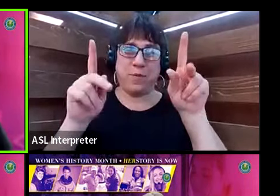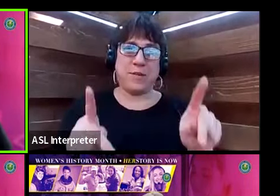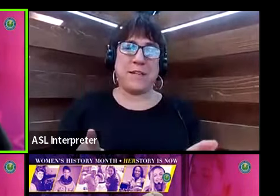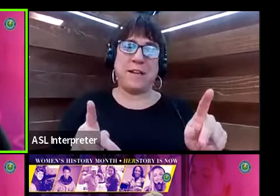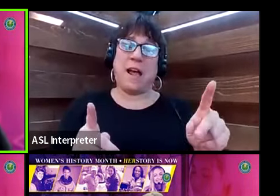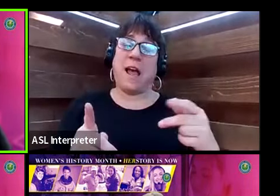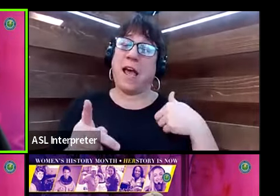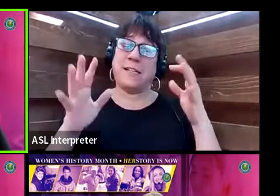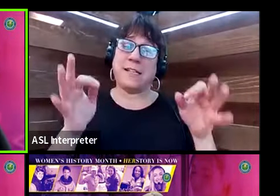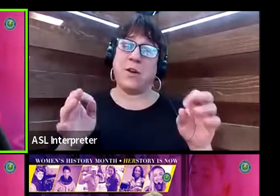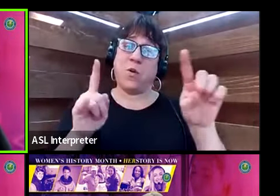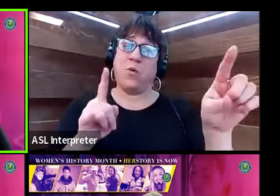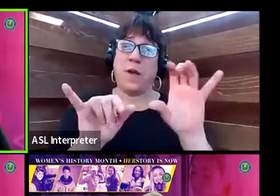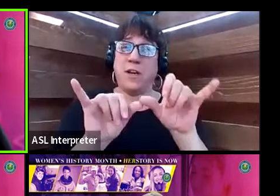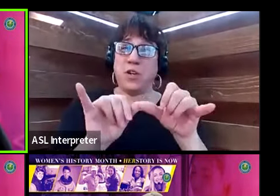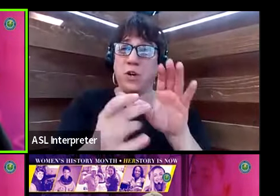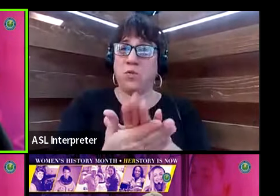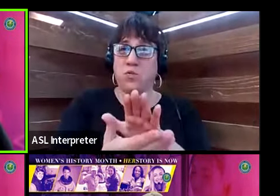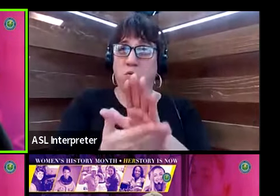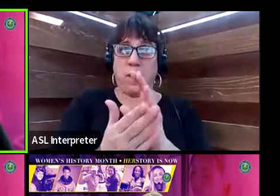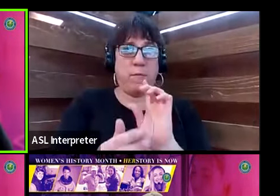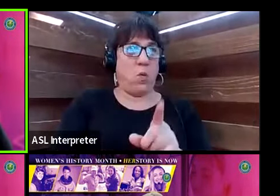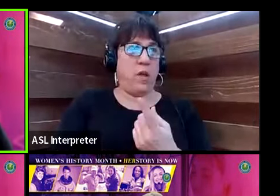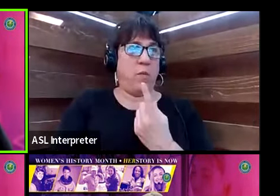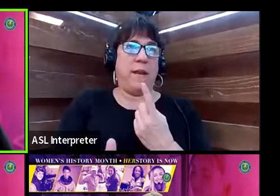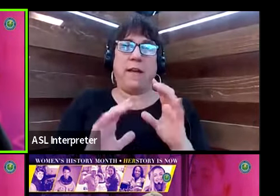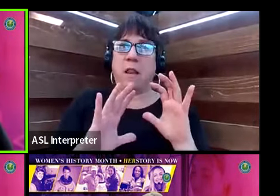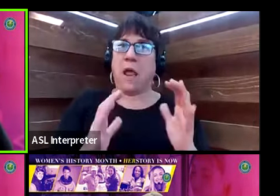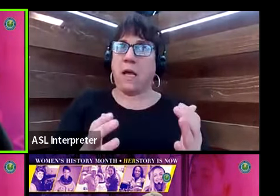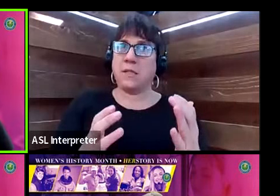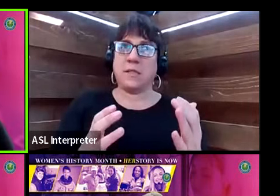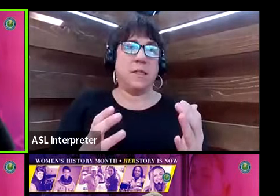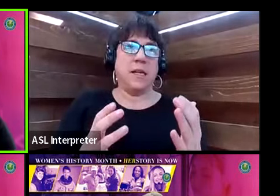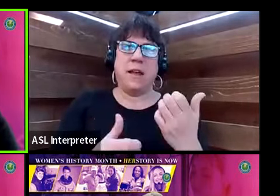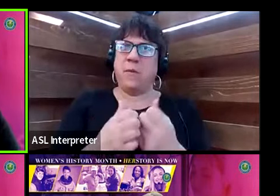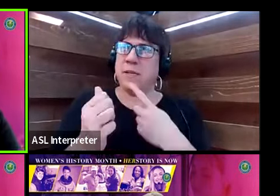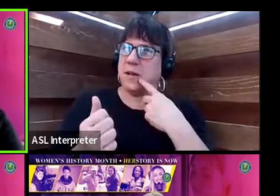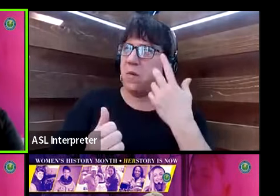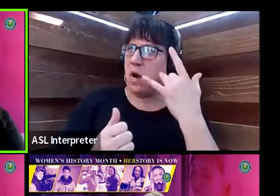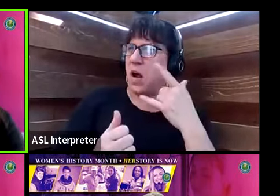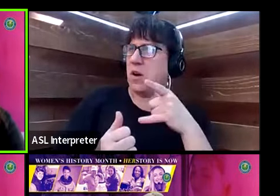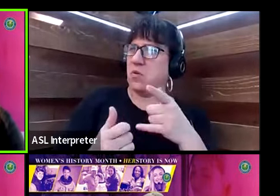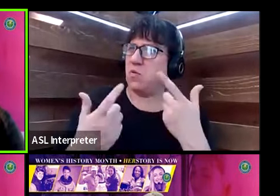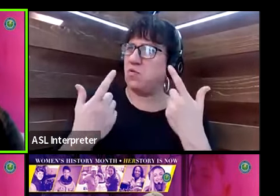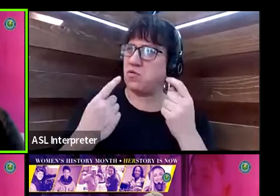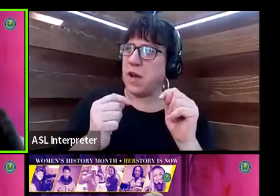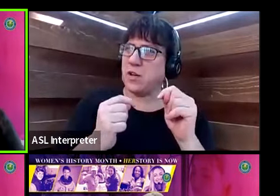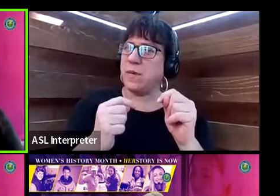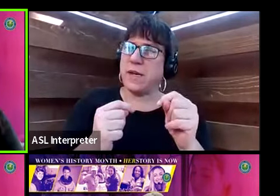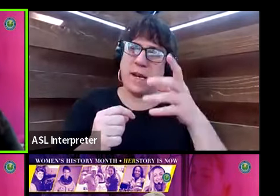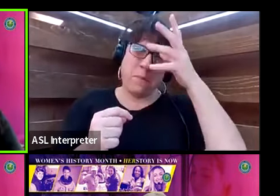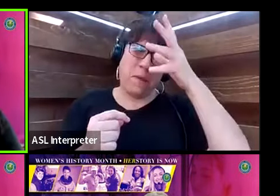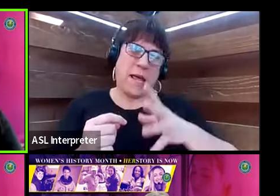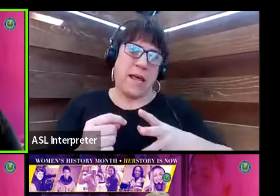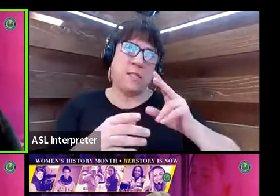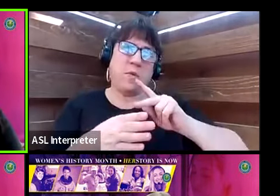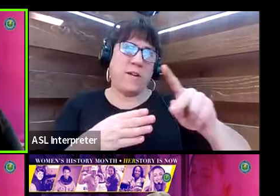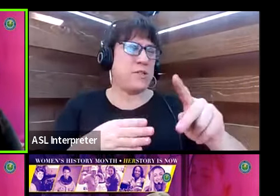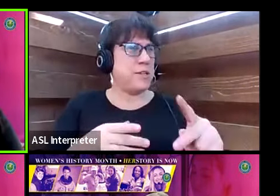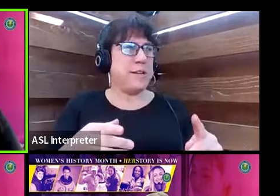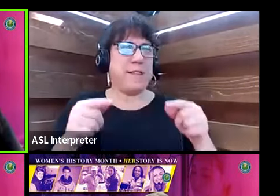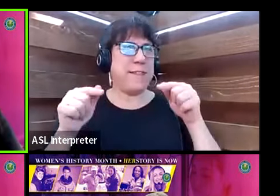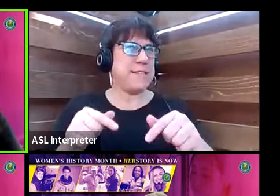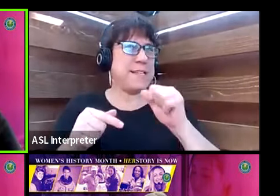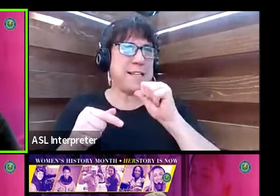And there were small classes, and I'm the only one in the class. And everyone kept saying, why are you trying to be in the male profession? I was like, this is not a male